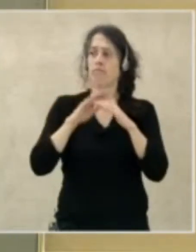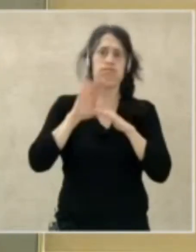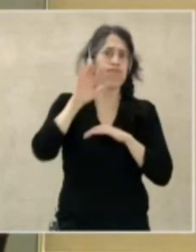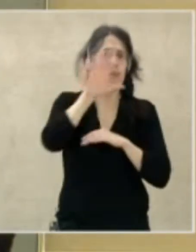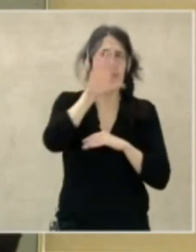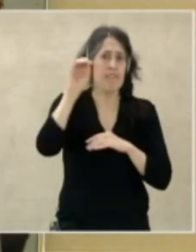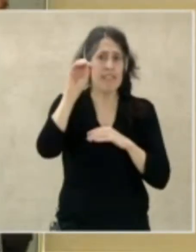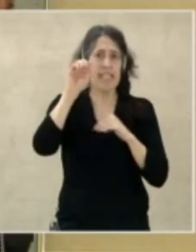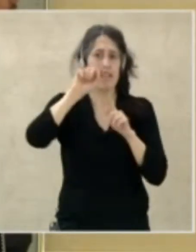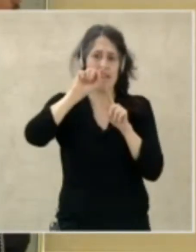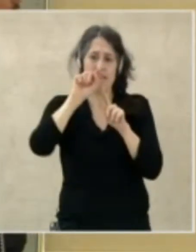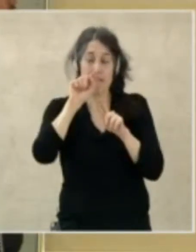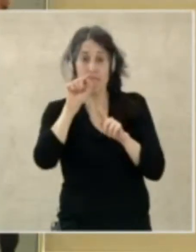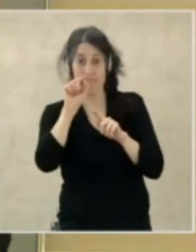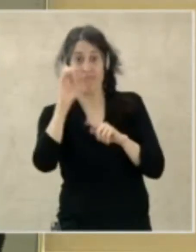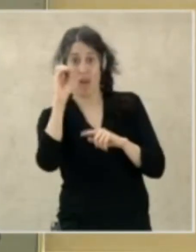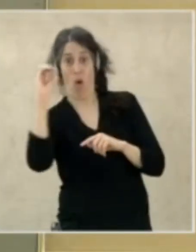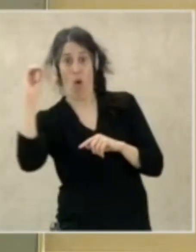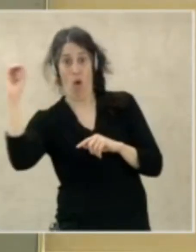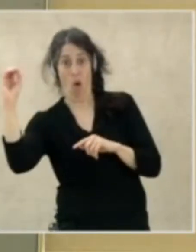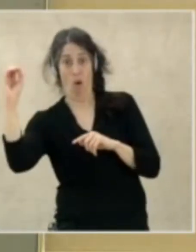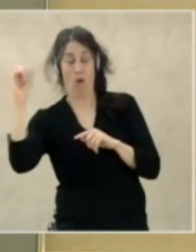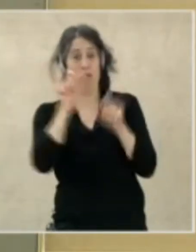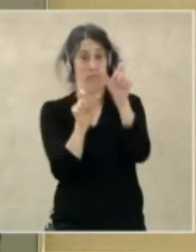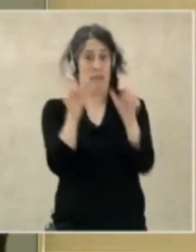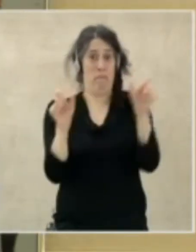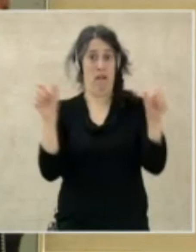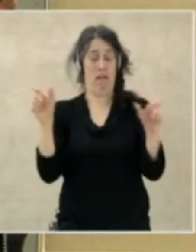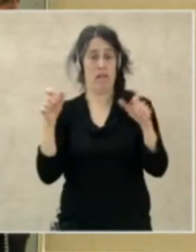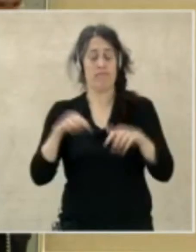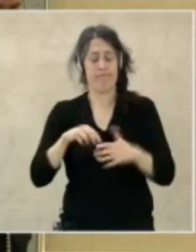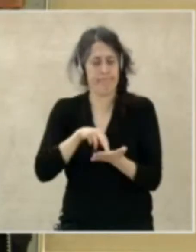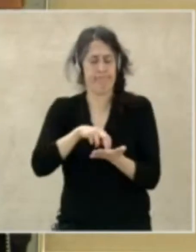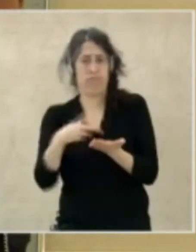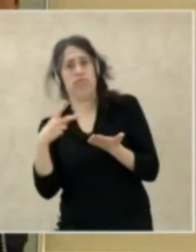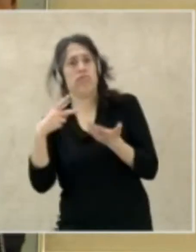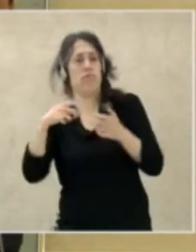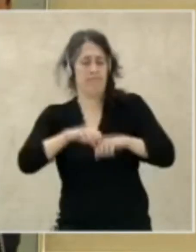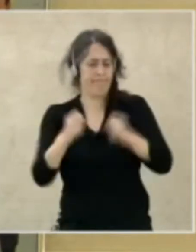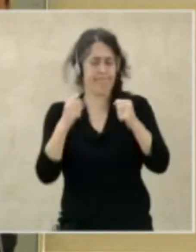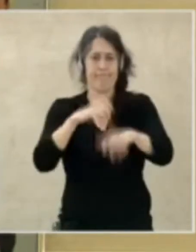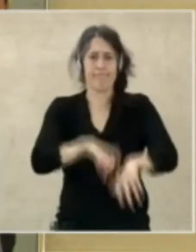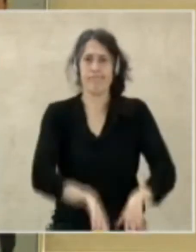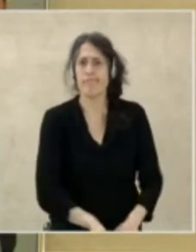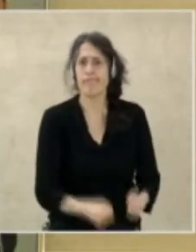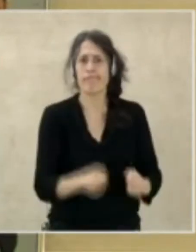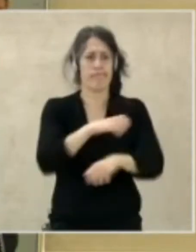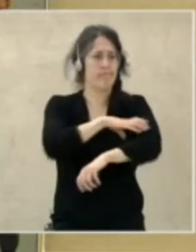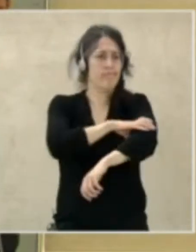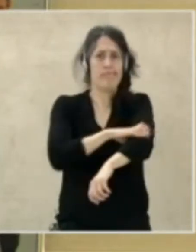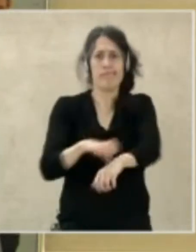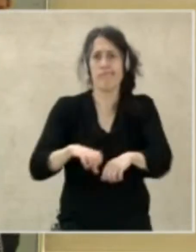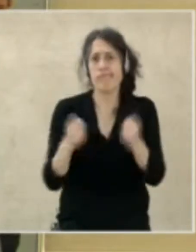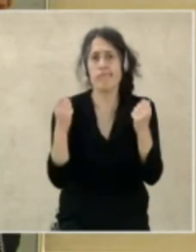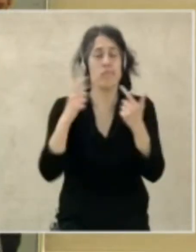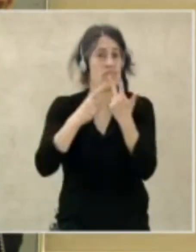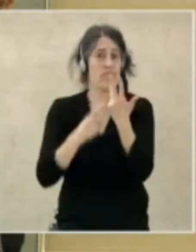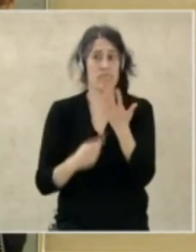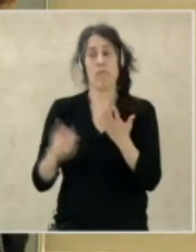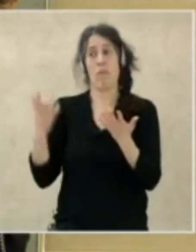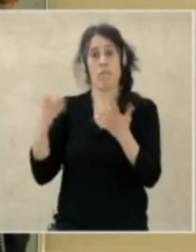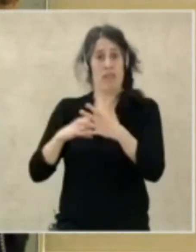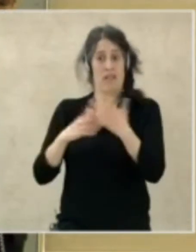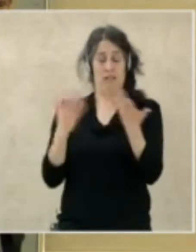areas without access to transport to standard hospitals and standard protests. How do you plan to support persons with